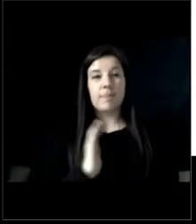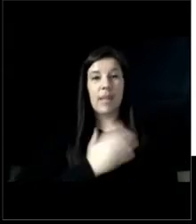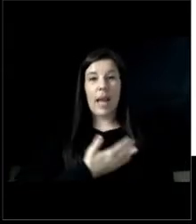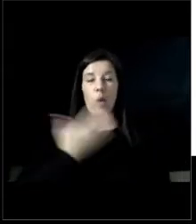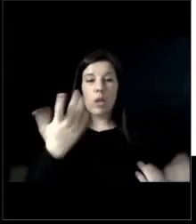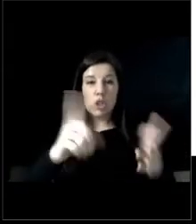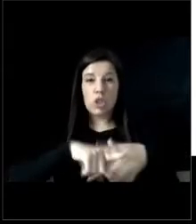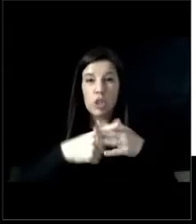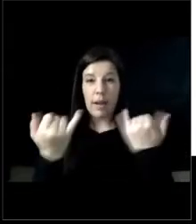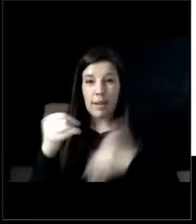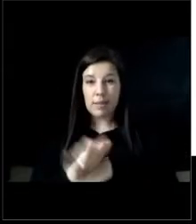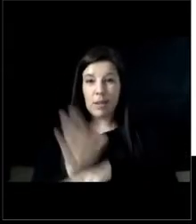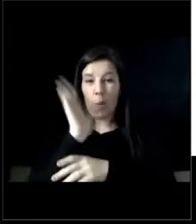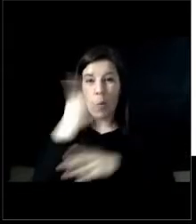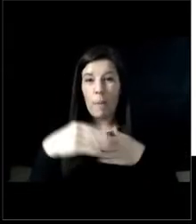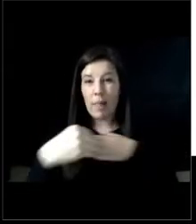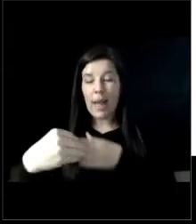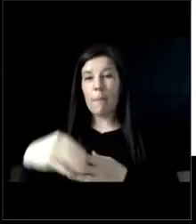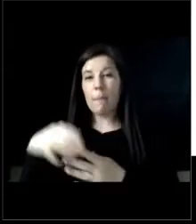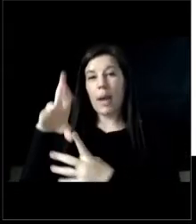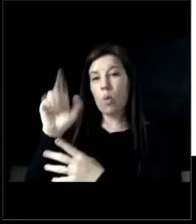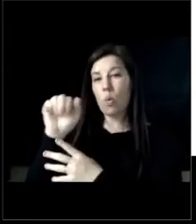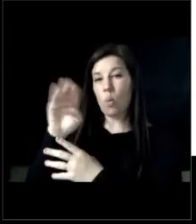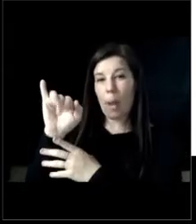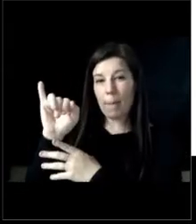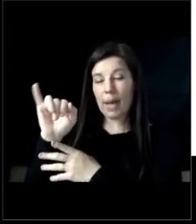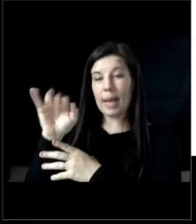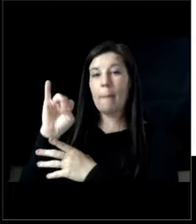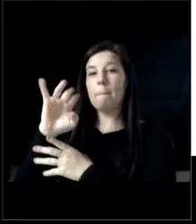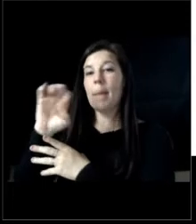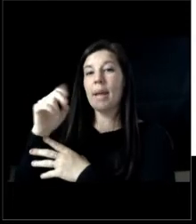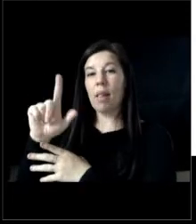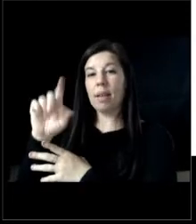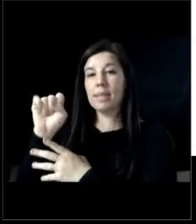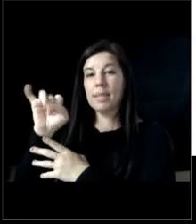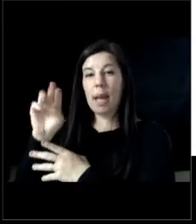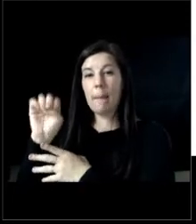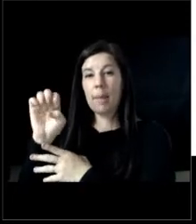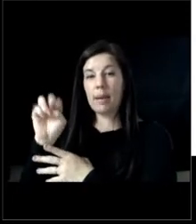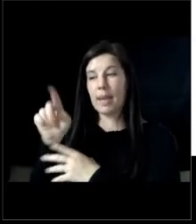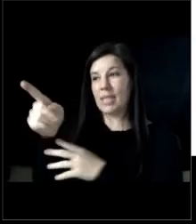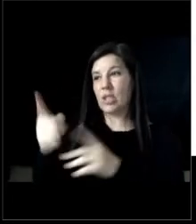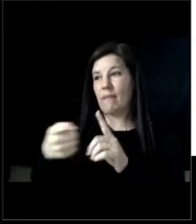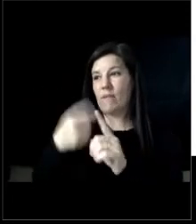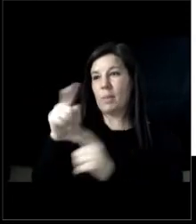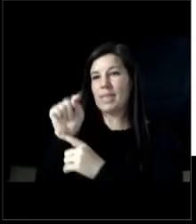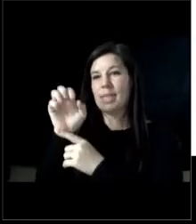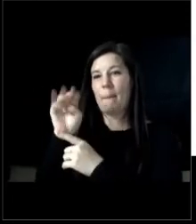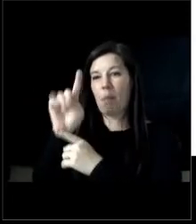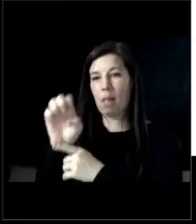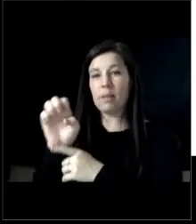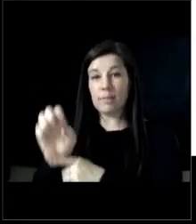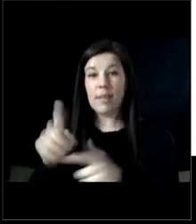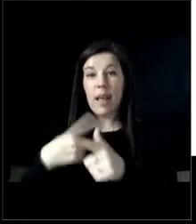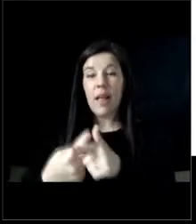evening will be led by Rabbi Michael Simon of Temple Beth Kodesh and immediately followed by the Pledge of